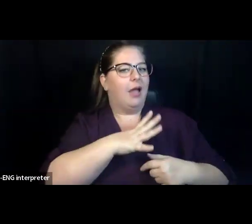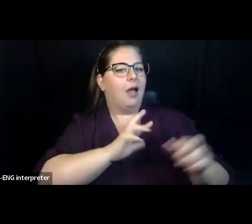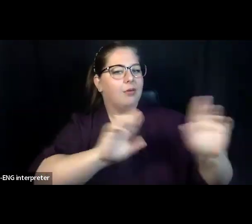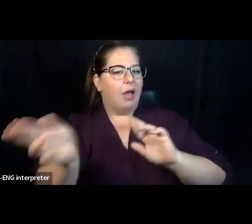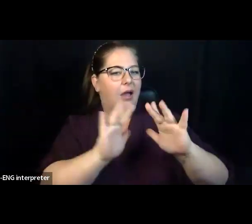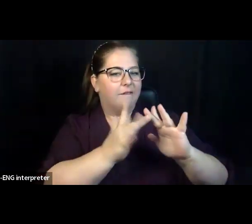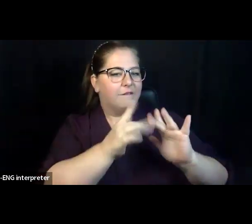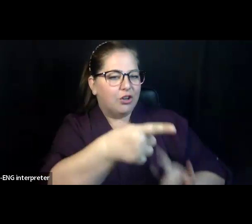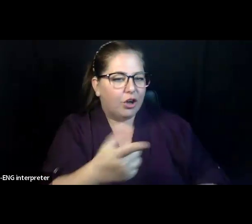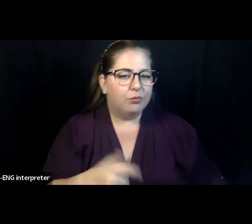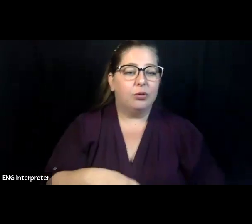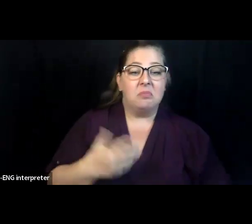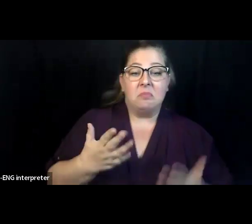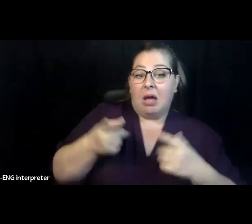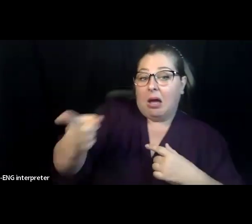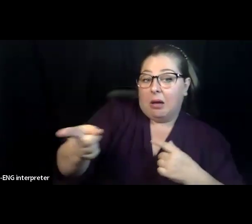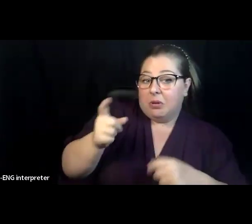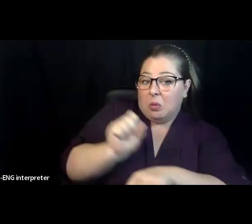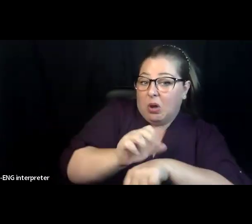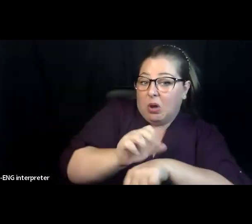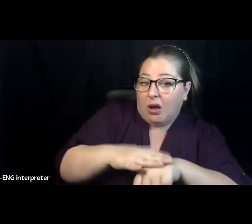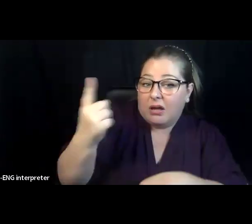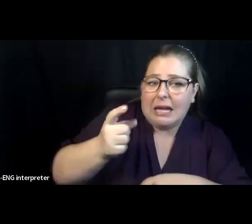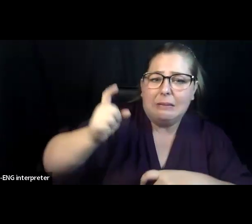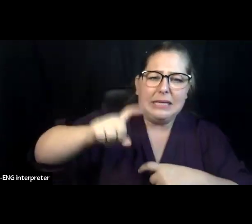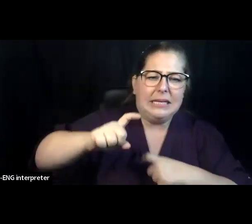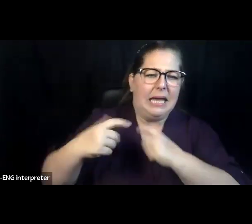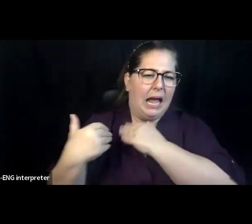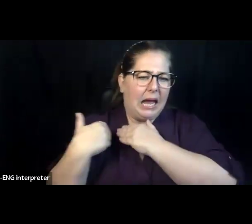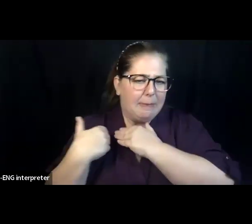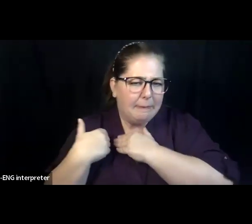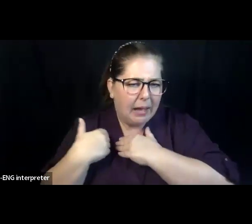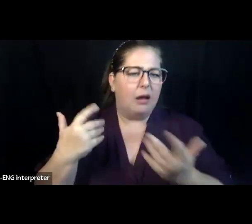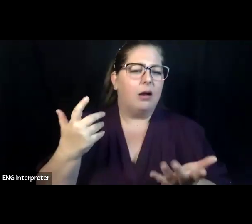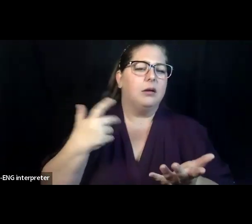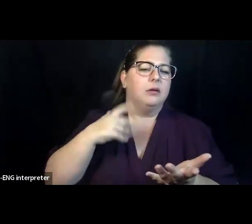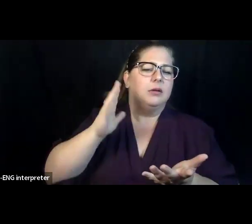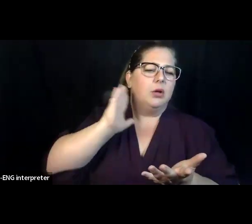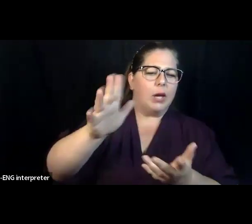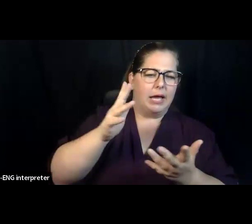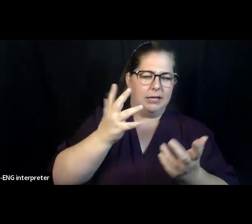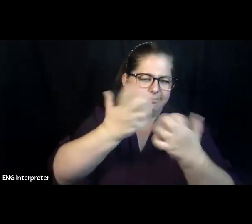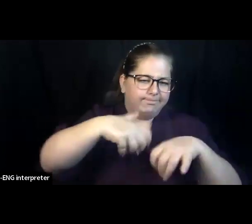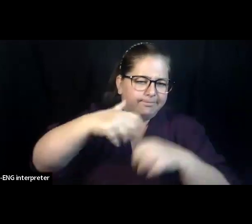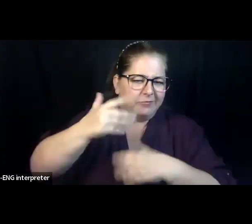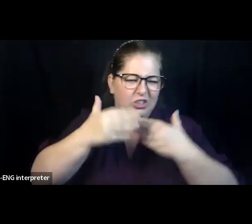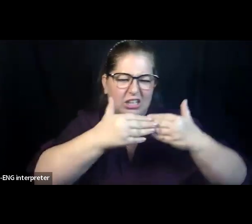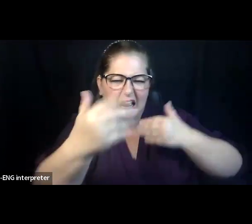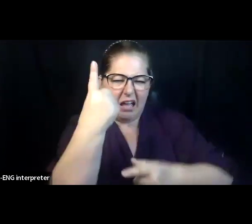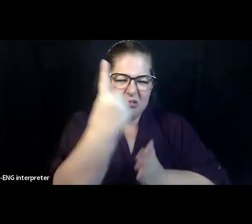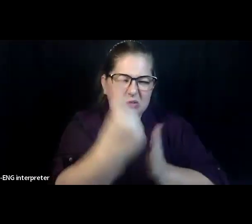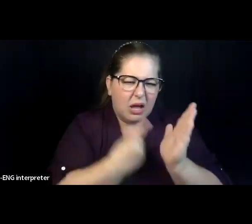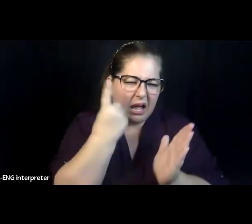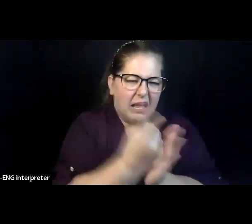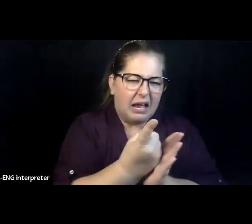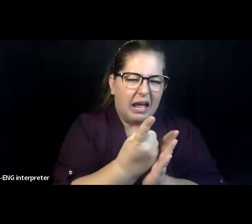to do the dishes and you're going to talk to some folks. Um, we'll work out what that looks like, but we just heard a strong desire for something that isn't an